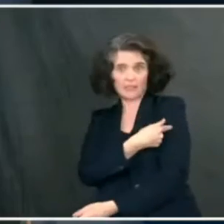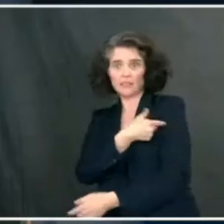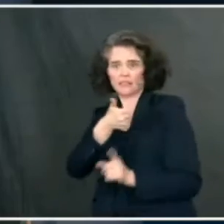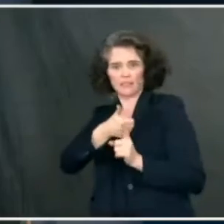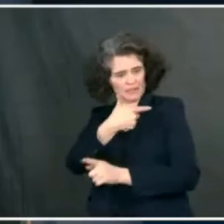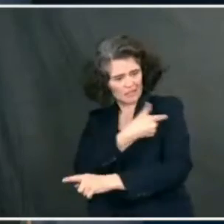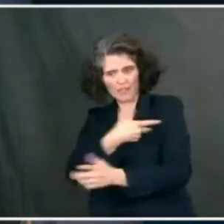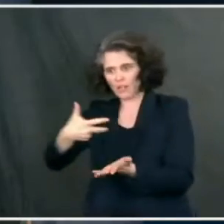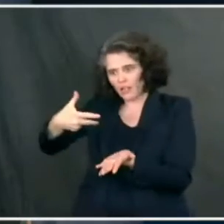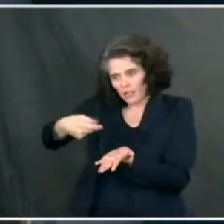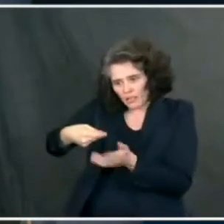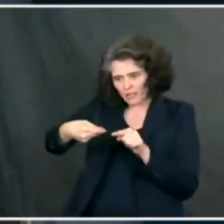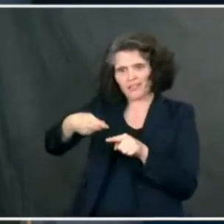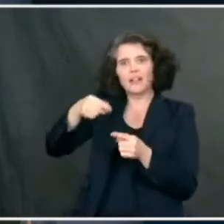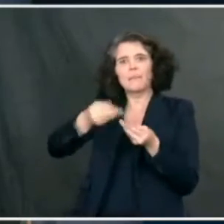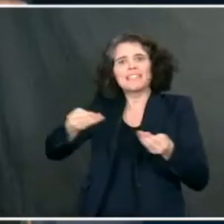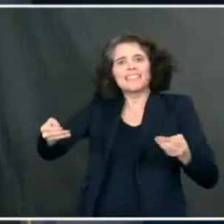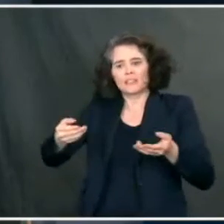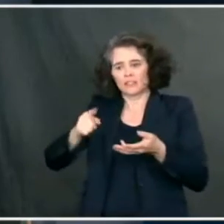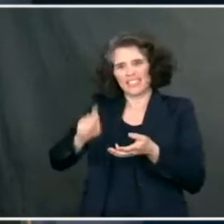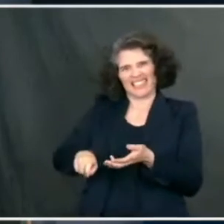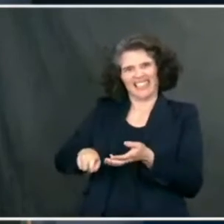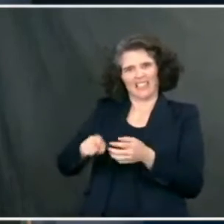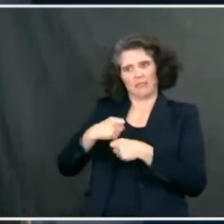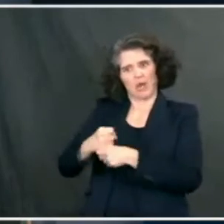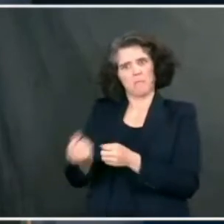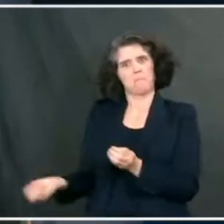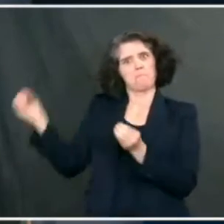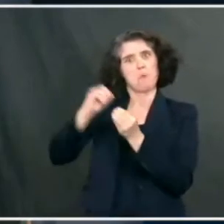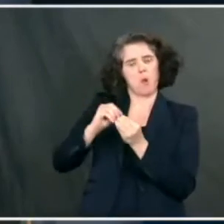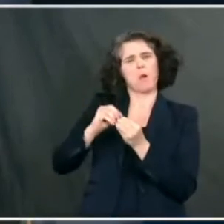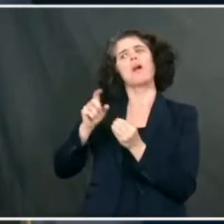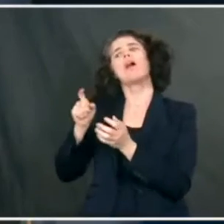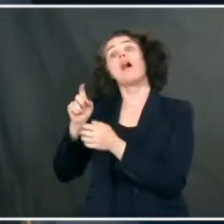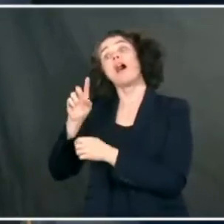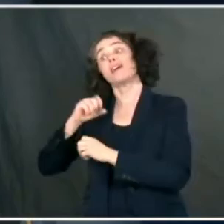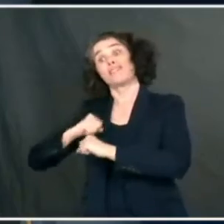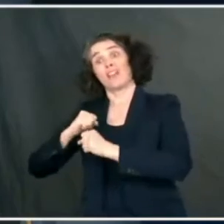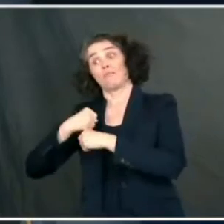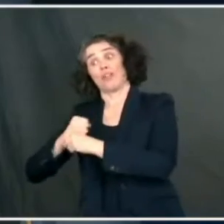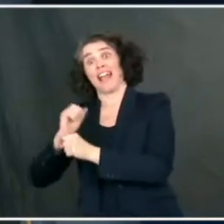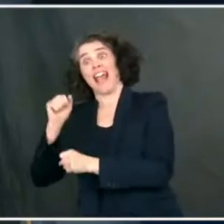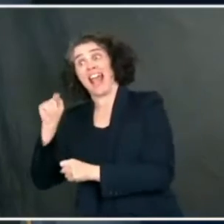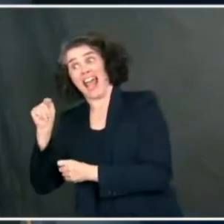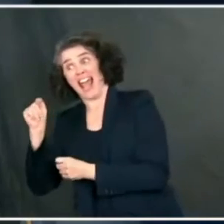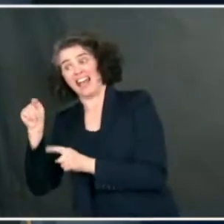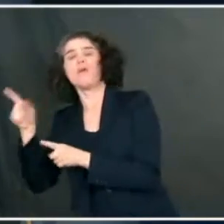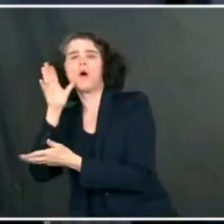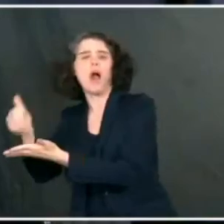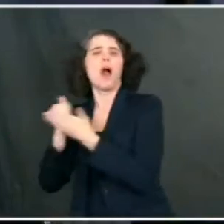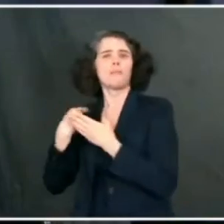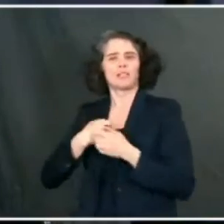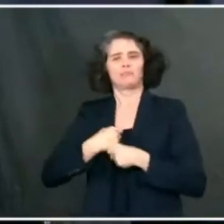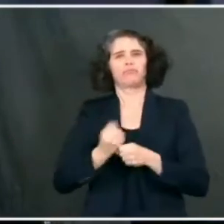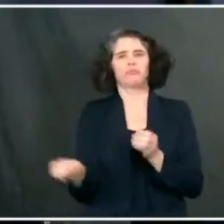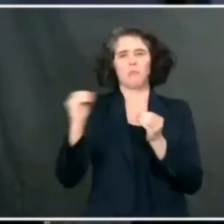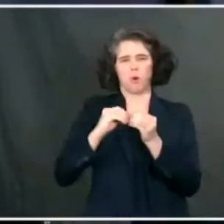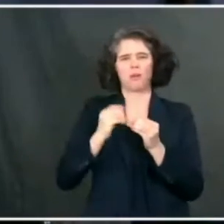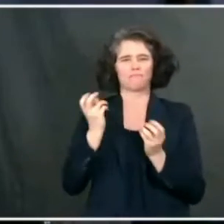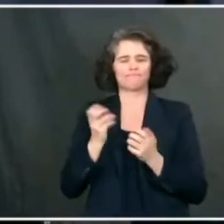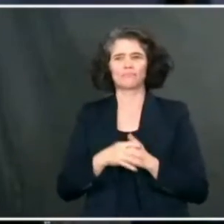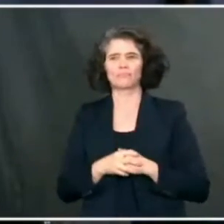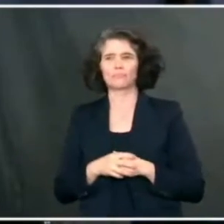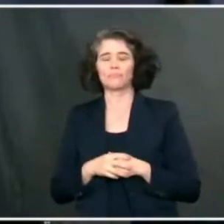that might be more useful than that. So it's taking what's going on, but amplifying it in a big way. President Biden said that what was left was